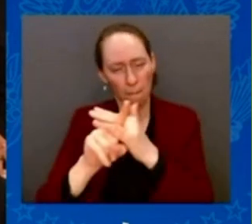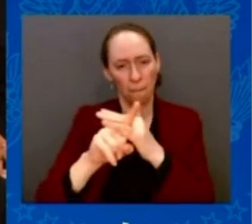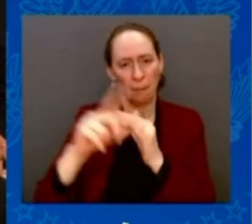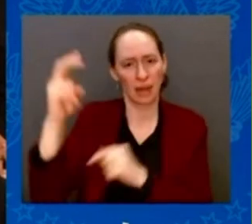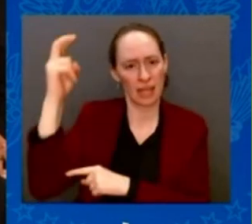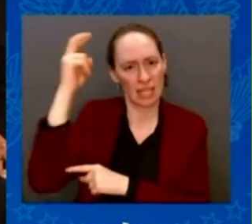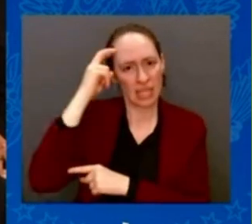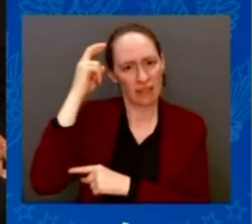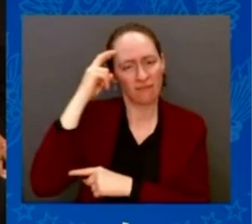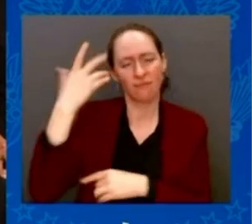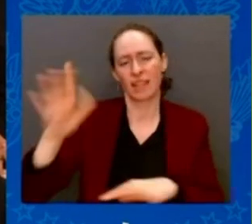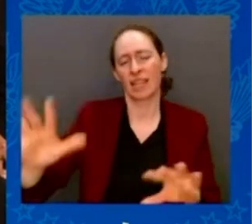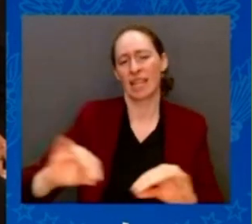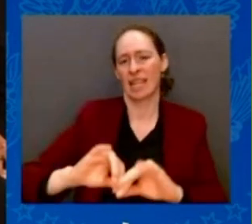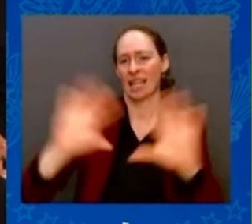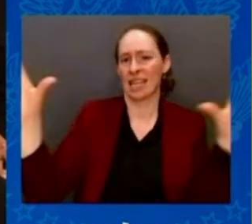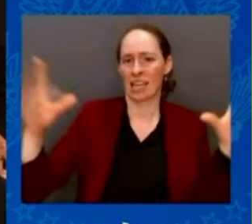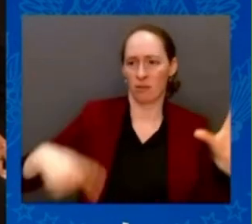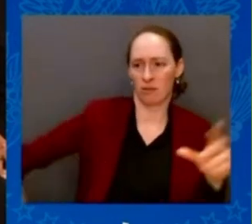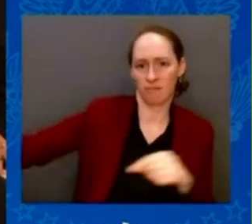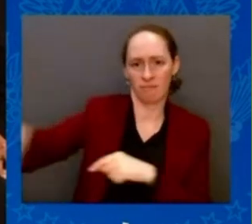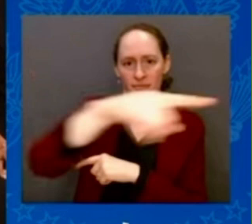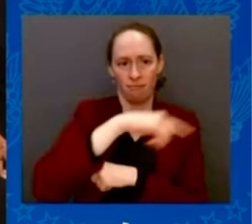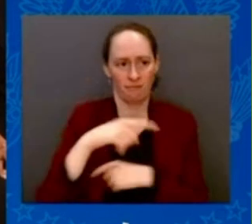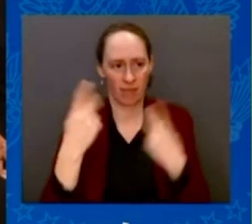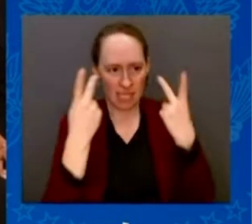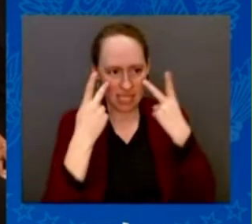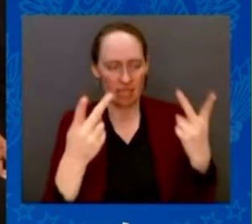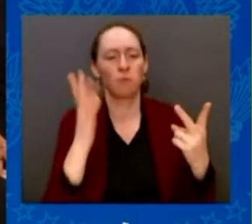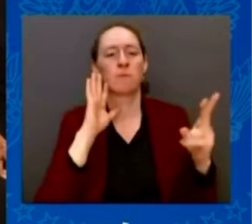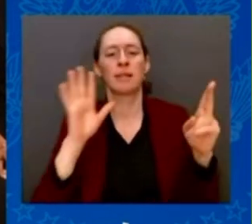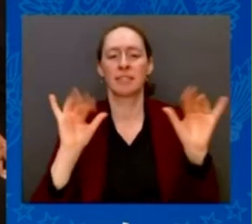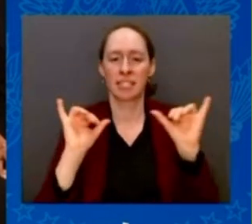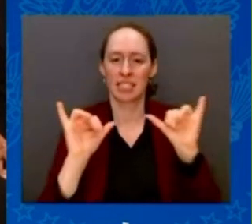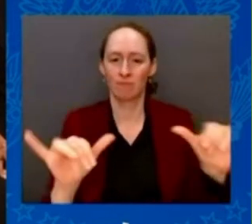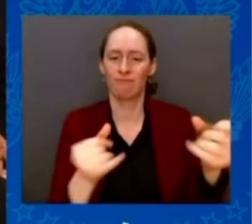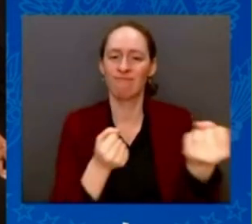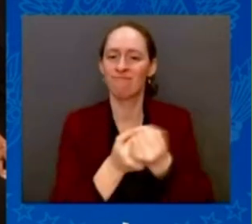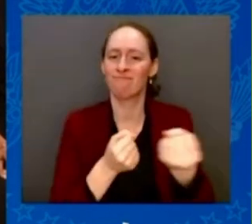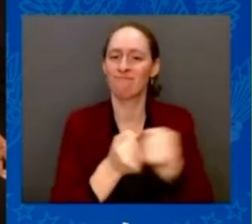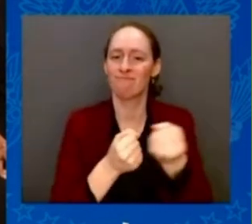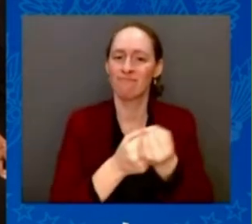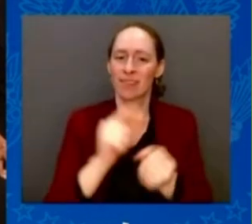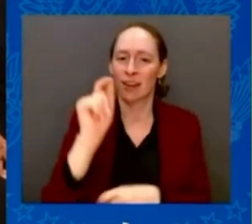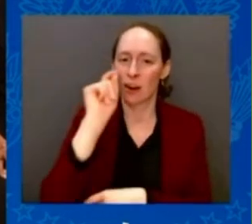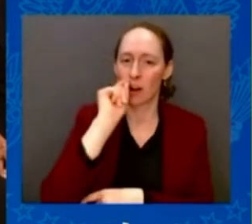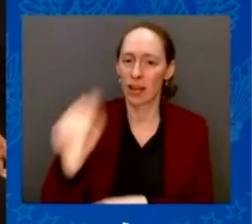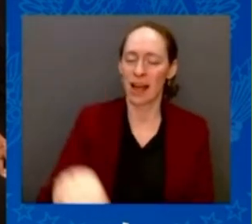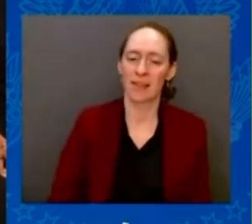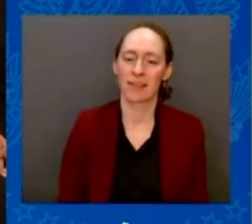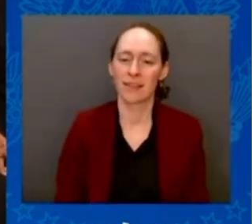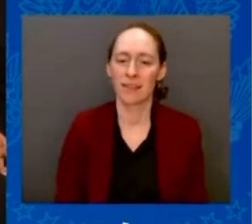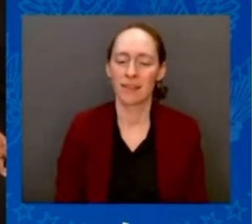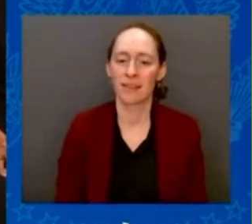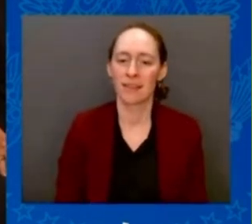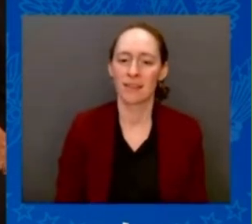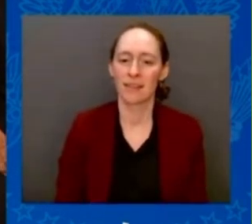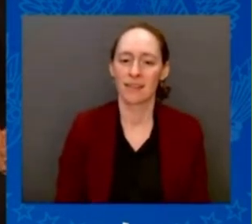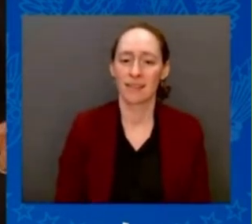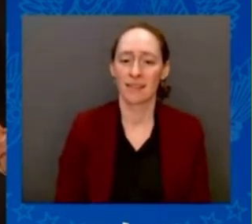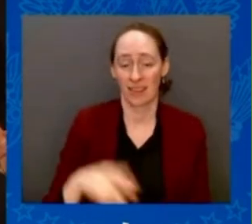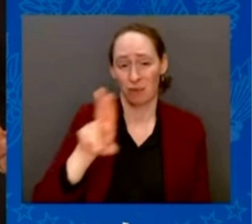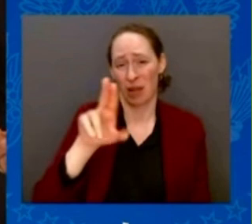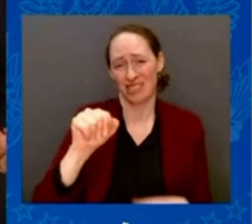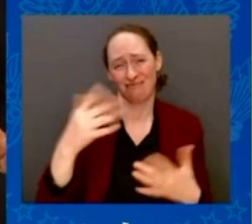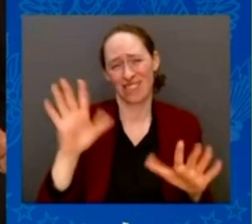and America's ironclad commitment to the security of Europe. Let me also